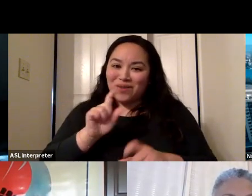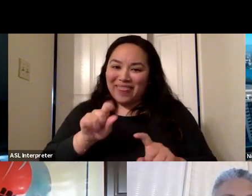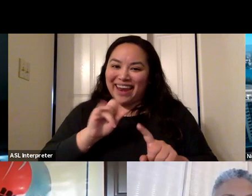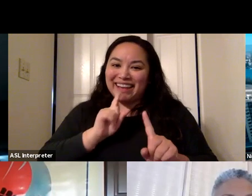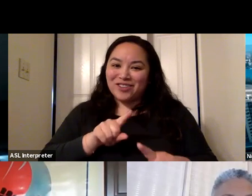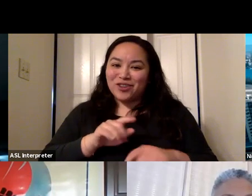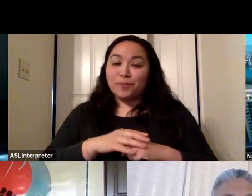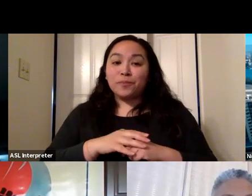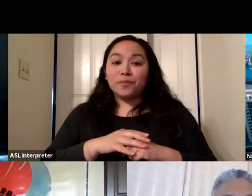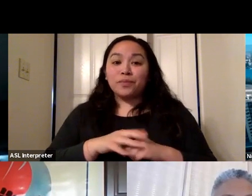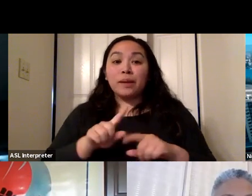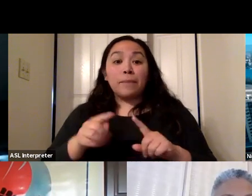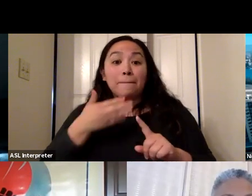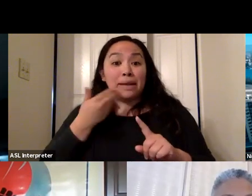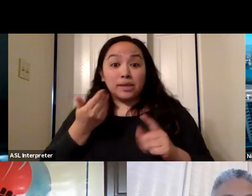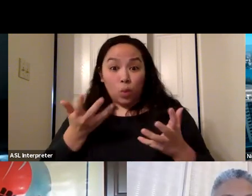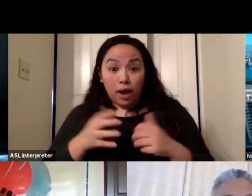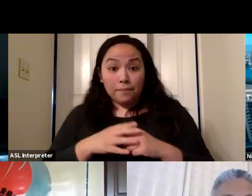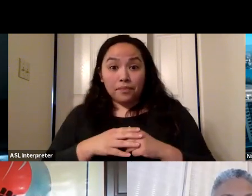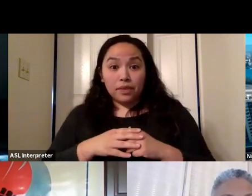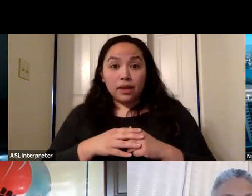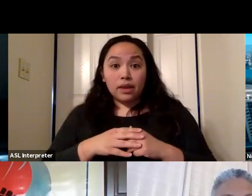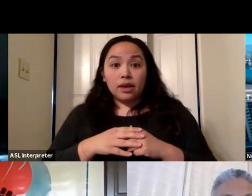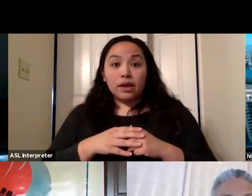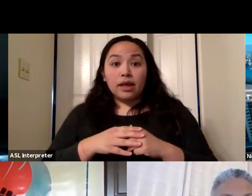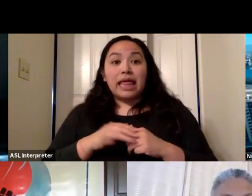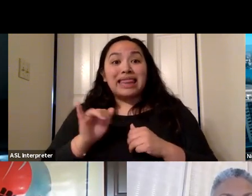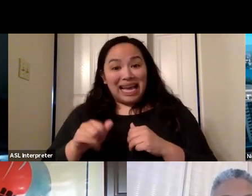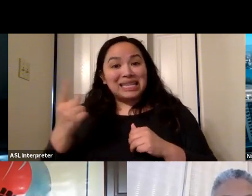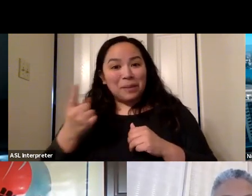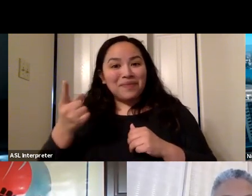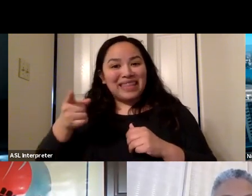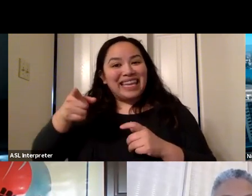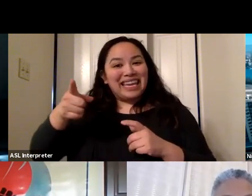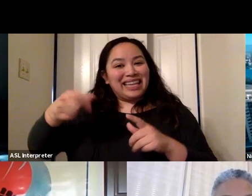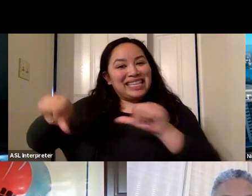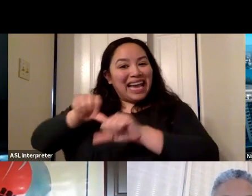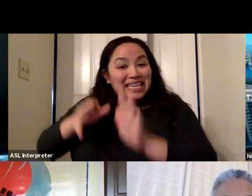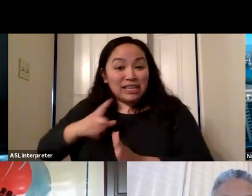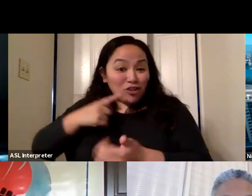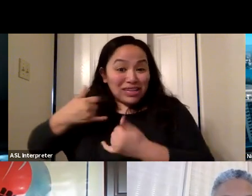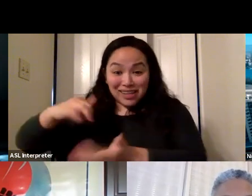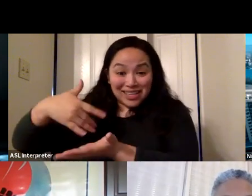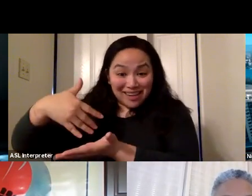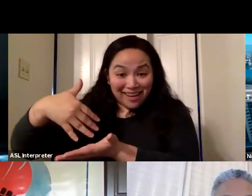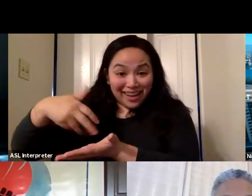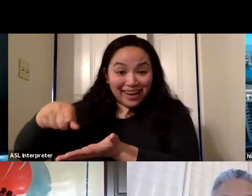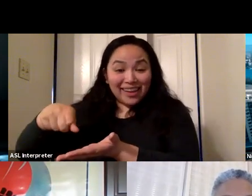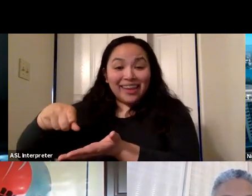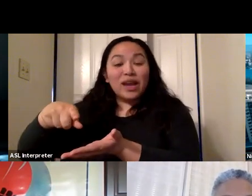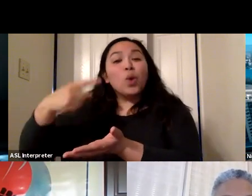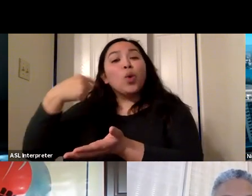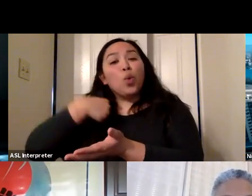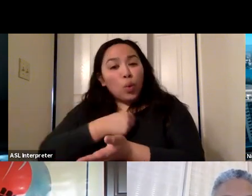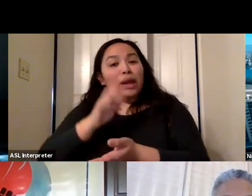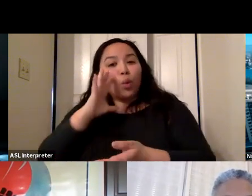it is that that is a knowable question. Right. These studies are continuing to be done as we go. And so I think we'll have the